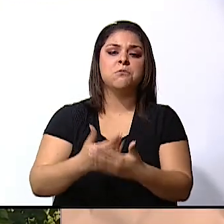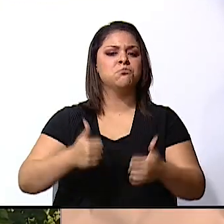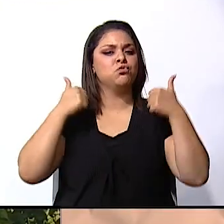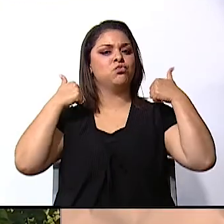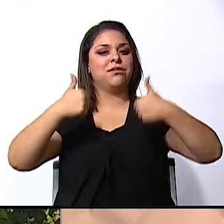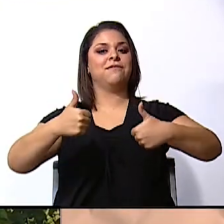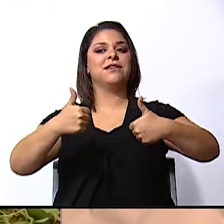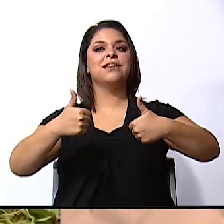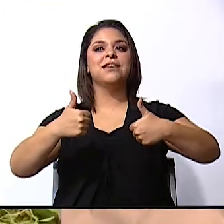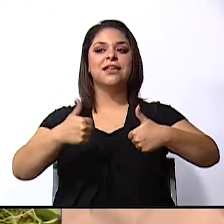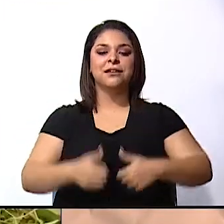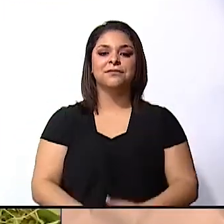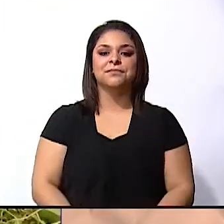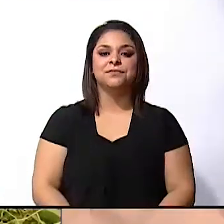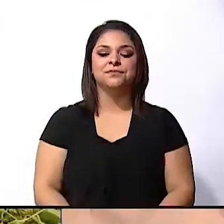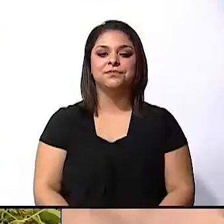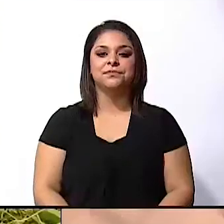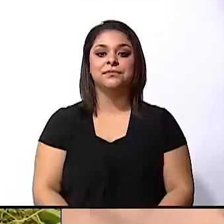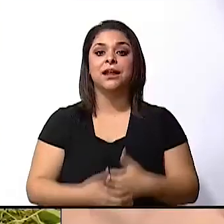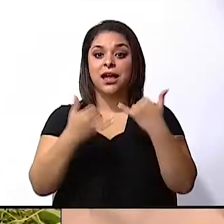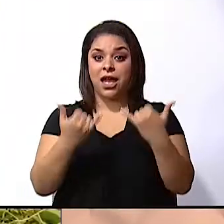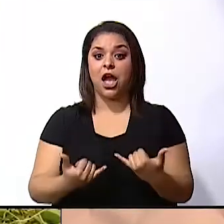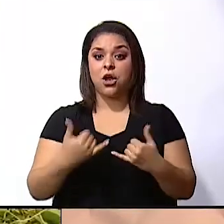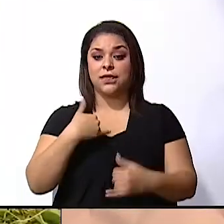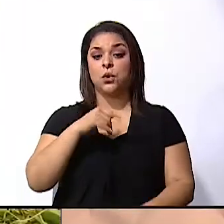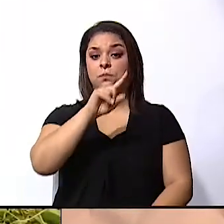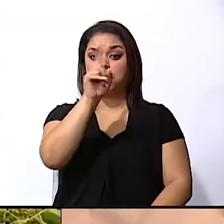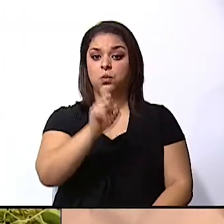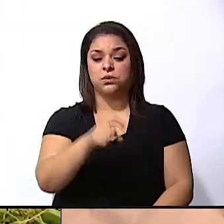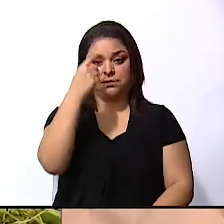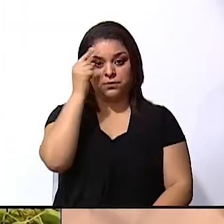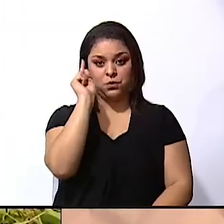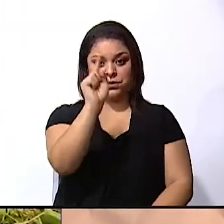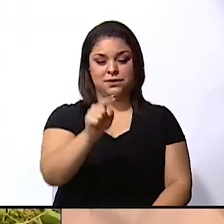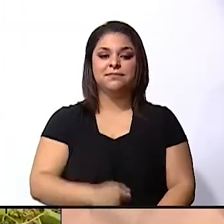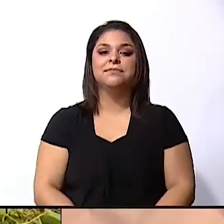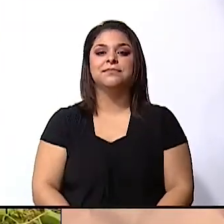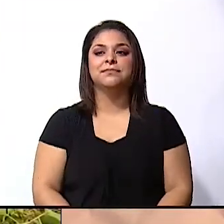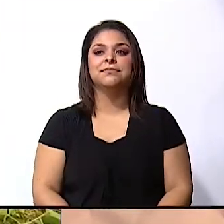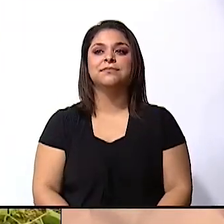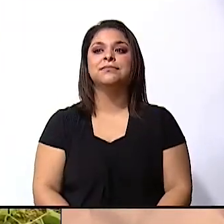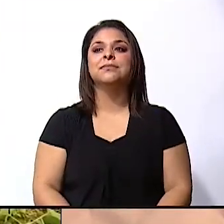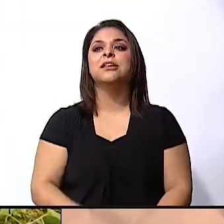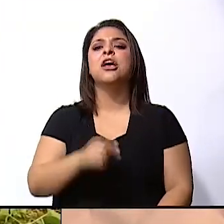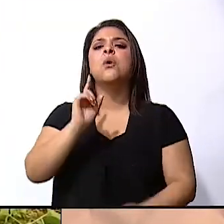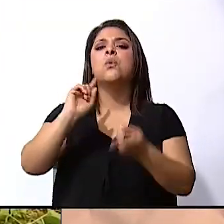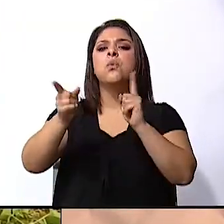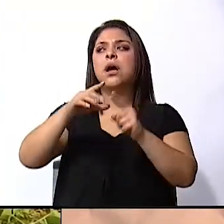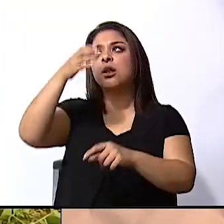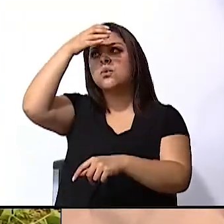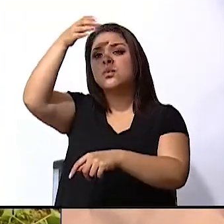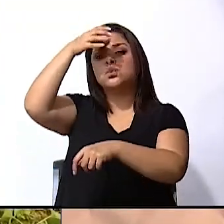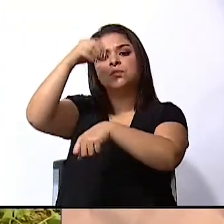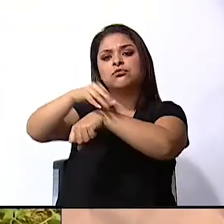way of living. Now, I have a question for you. What culture influences Costa Rica?